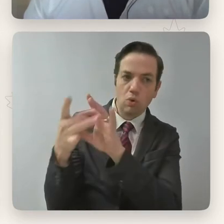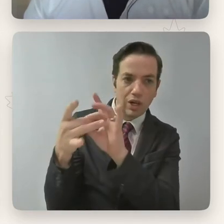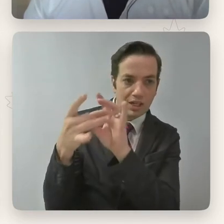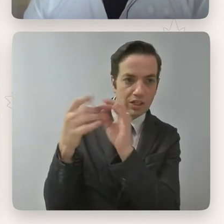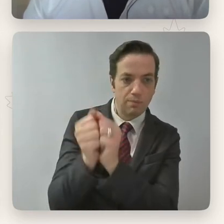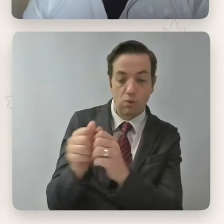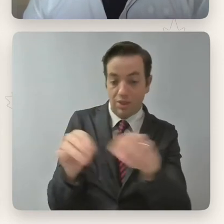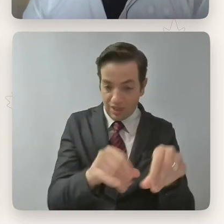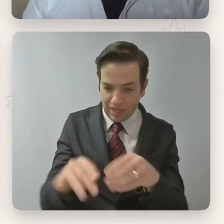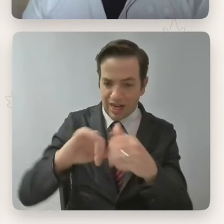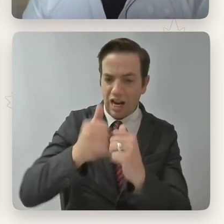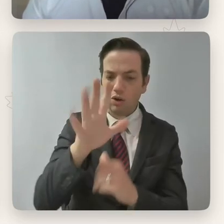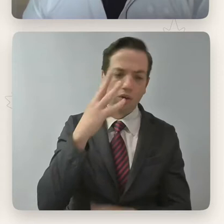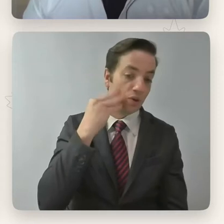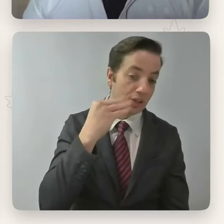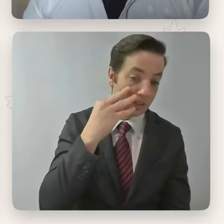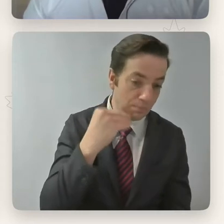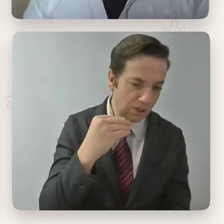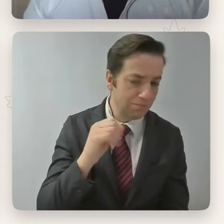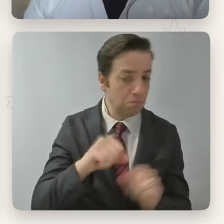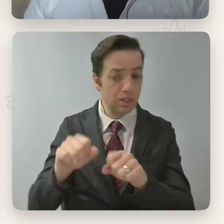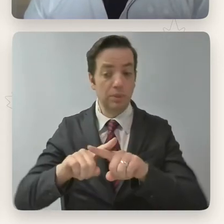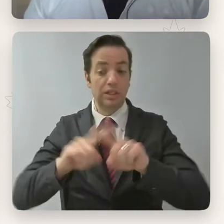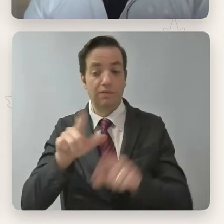your experiences with it may differ from those around you.